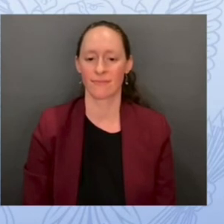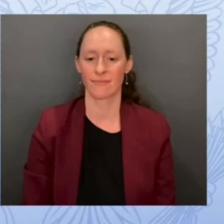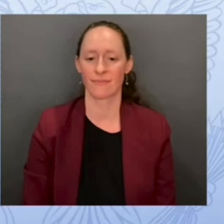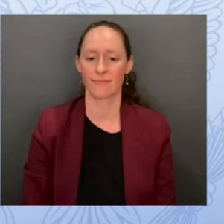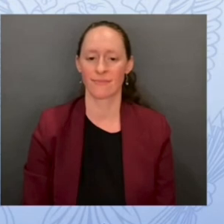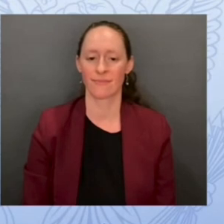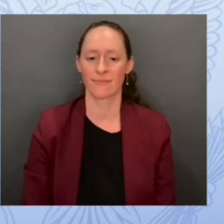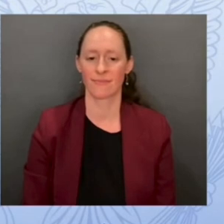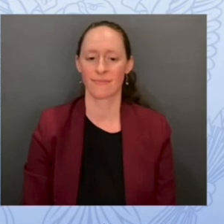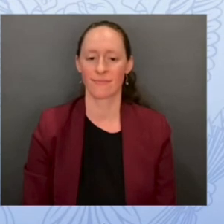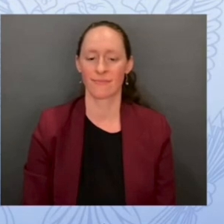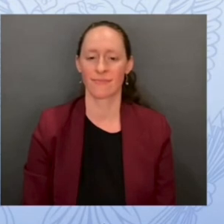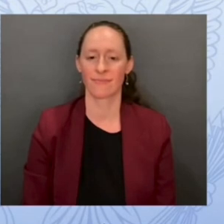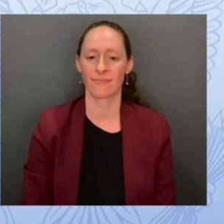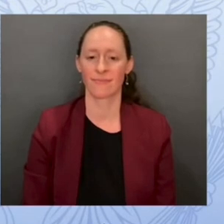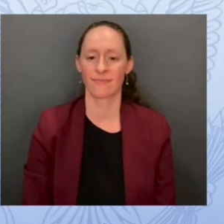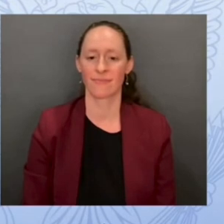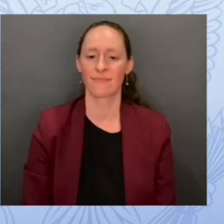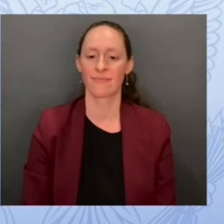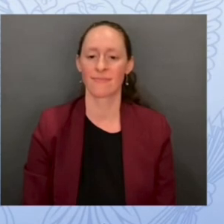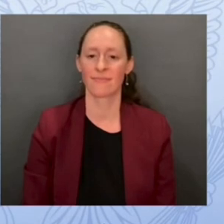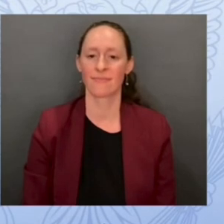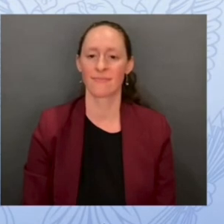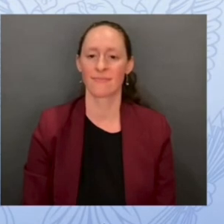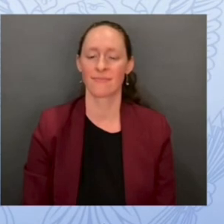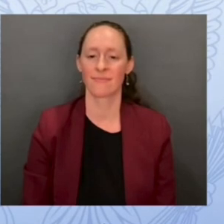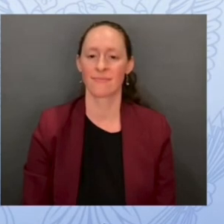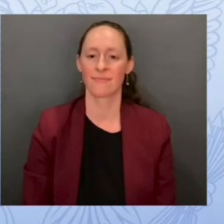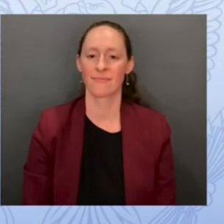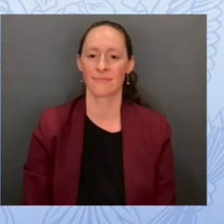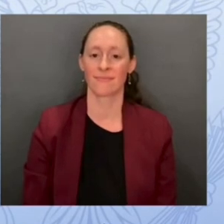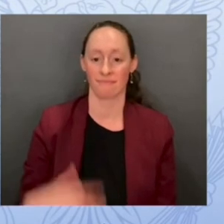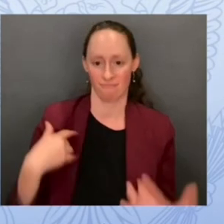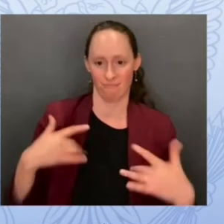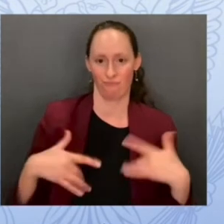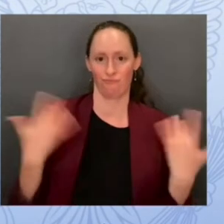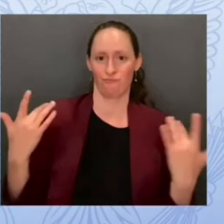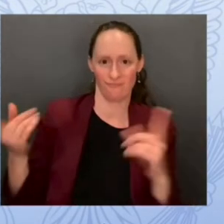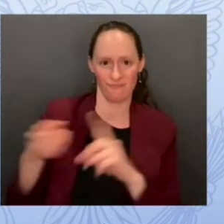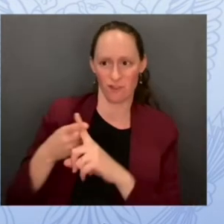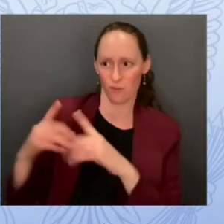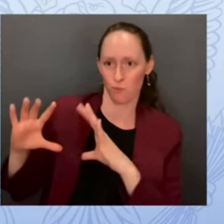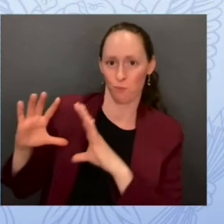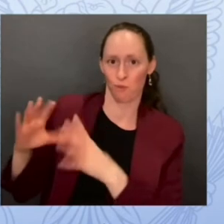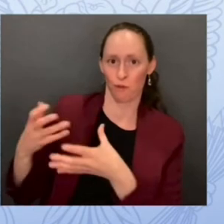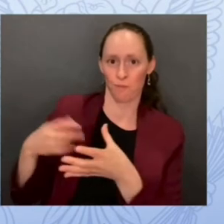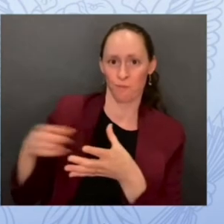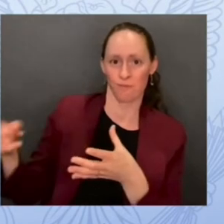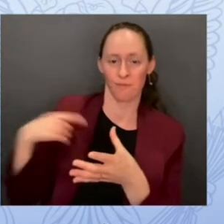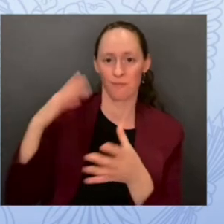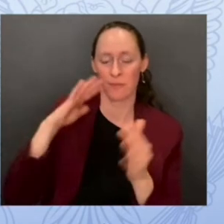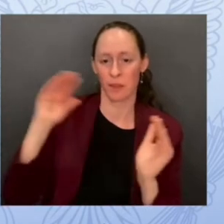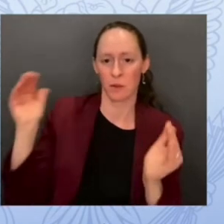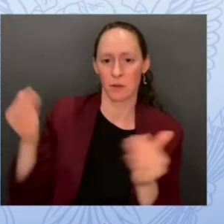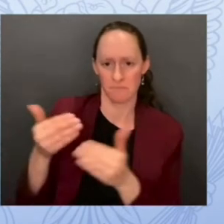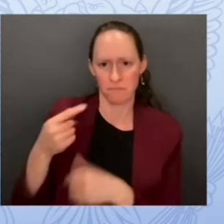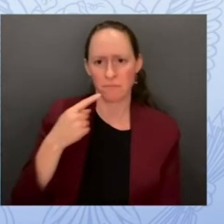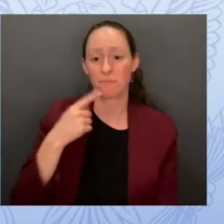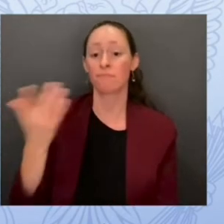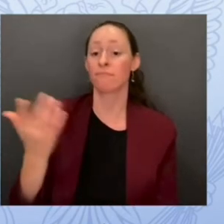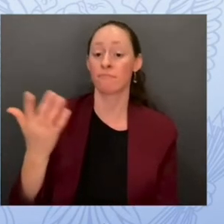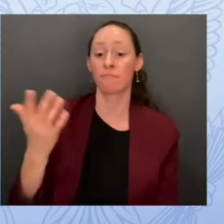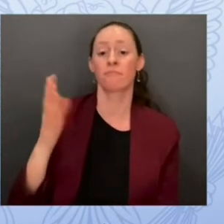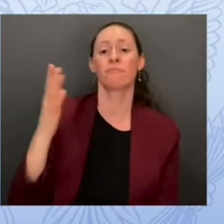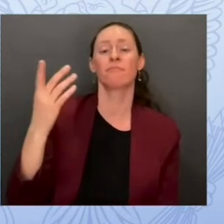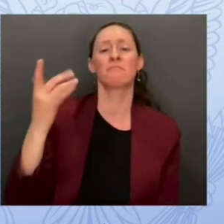so i'm pleased to introduce our first panel of speakers just about a year ago on labor day weekend the los angeles unified school